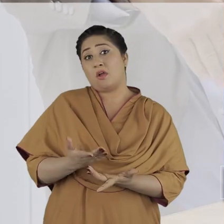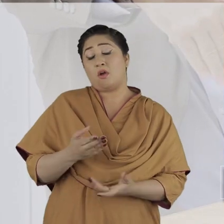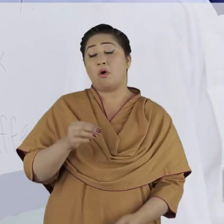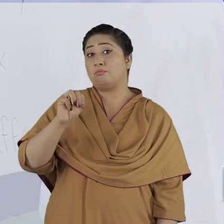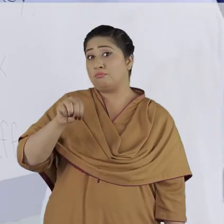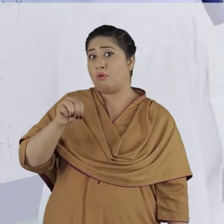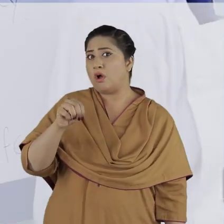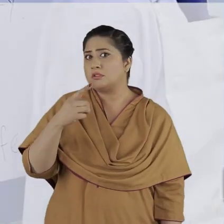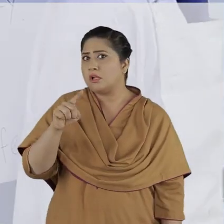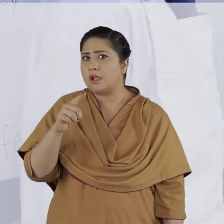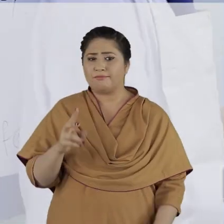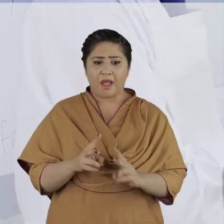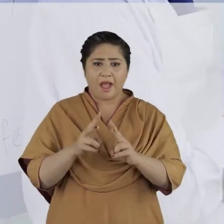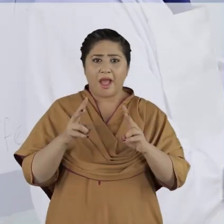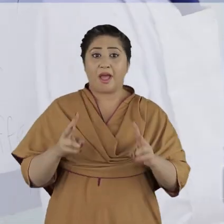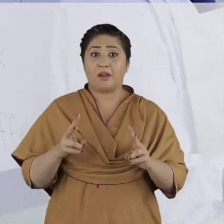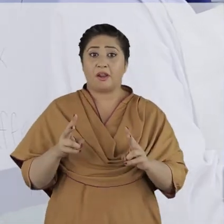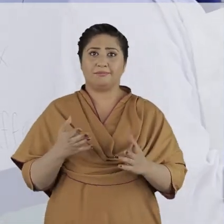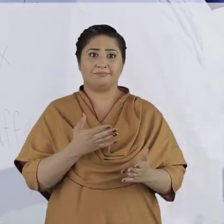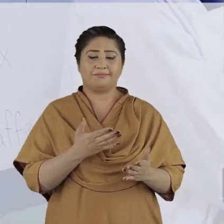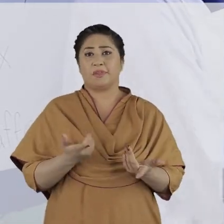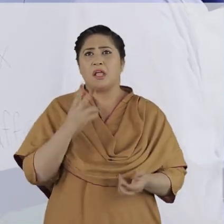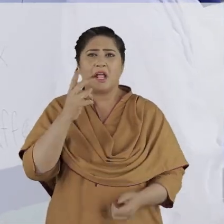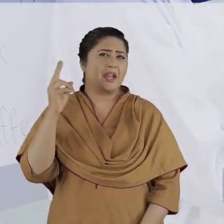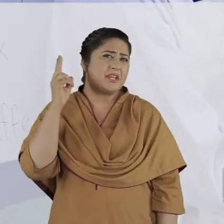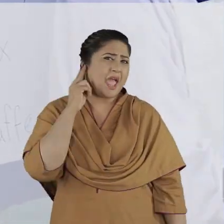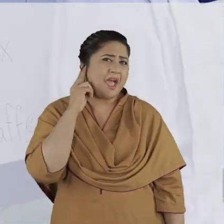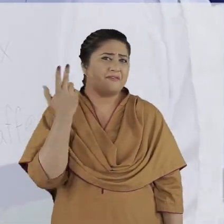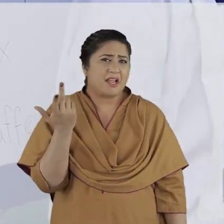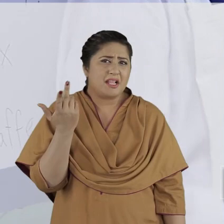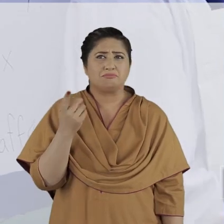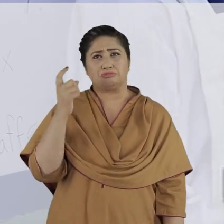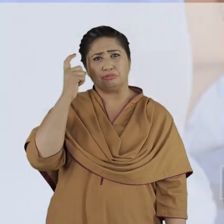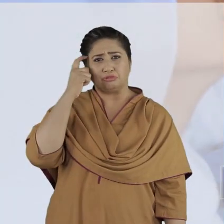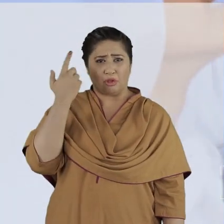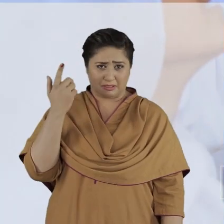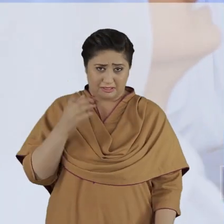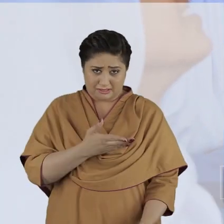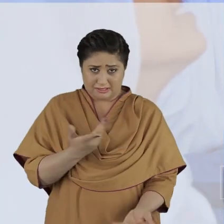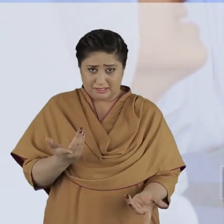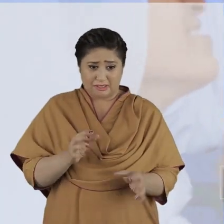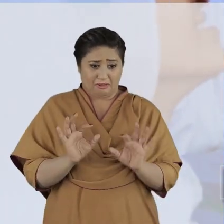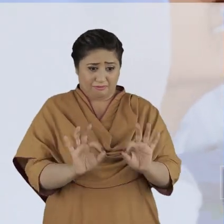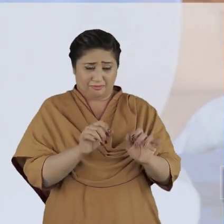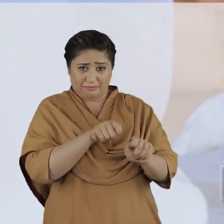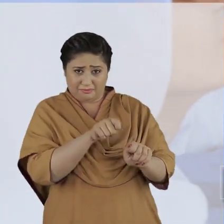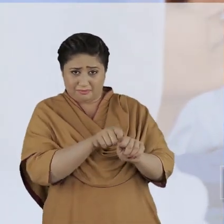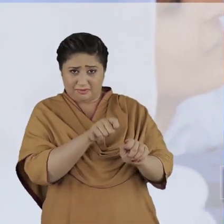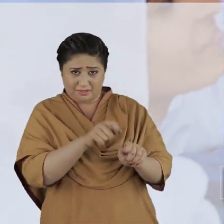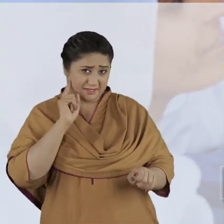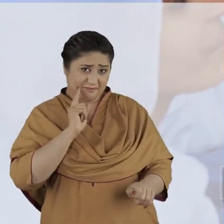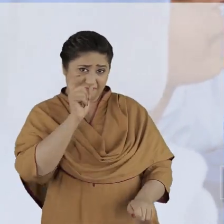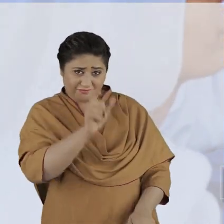A positive attitude towards their deafness is typical. Deafness is not generally considered a condition that needs to